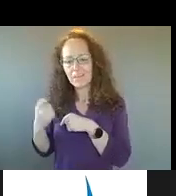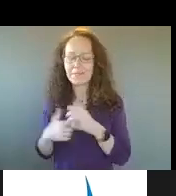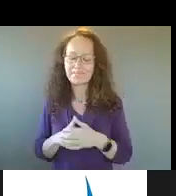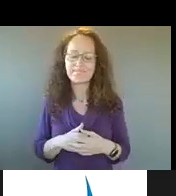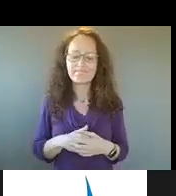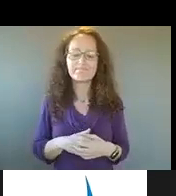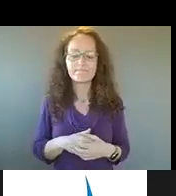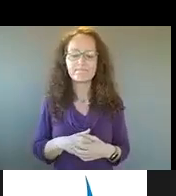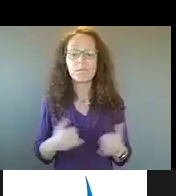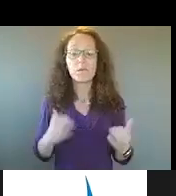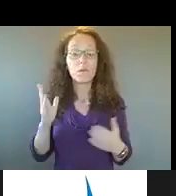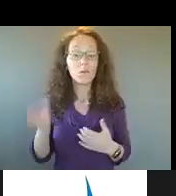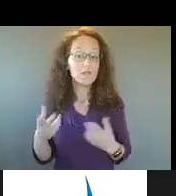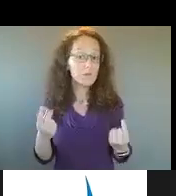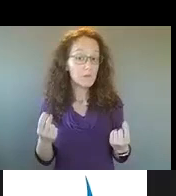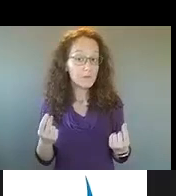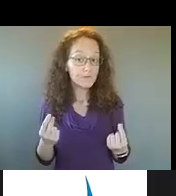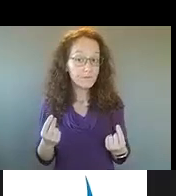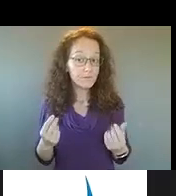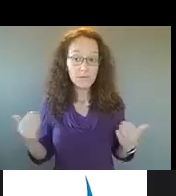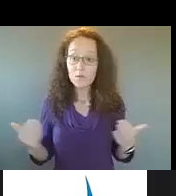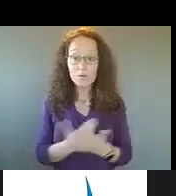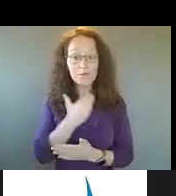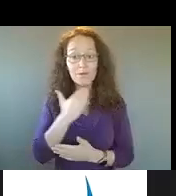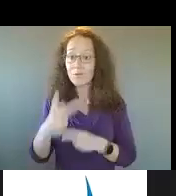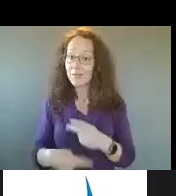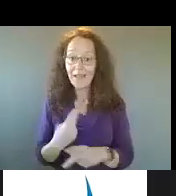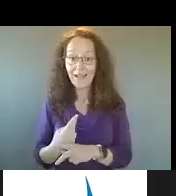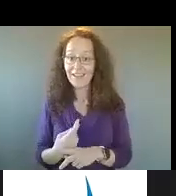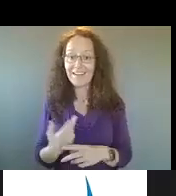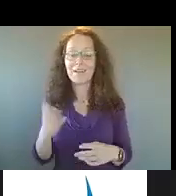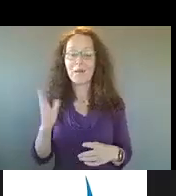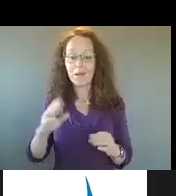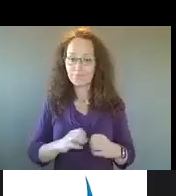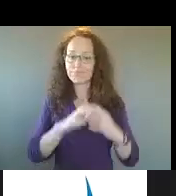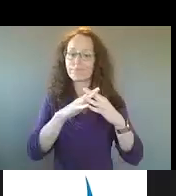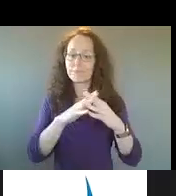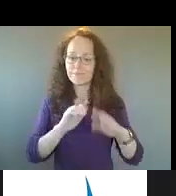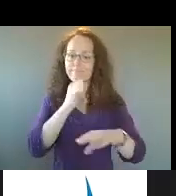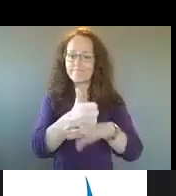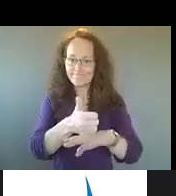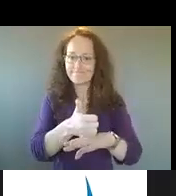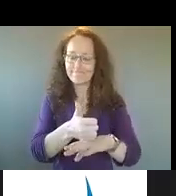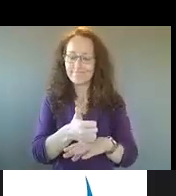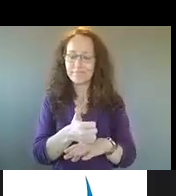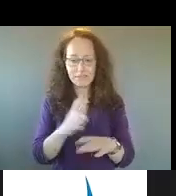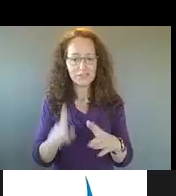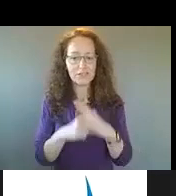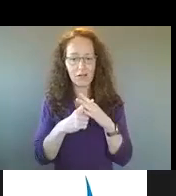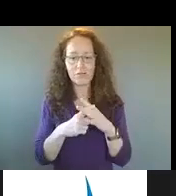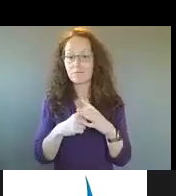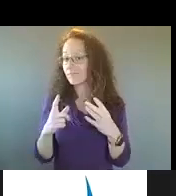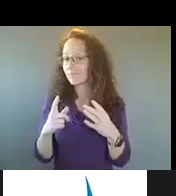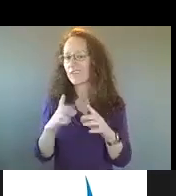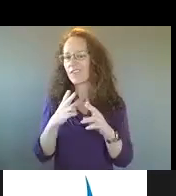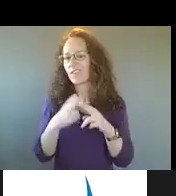um, the, the new version or the updated version of that work on, on RFP basis.